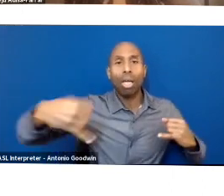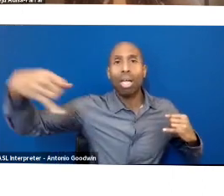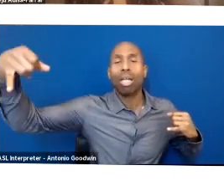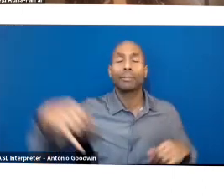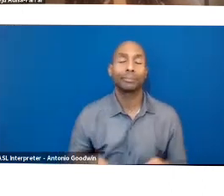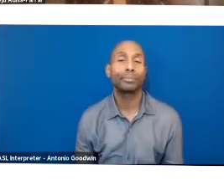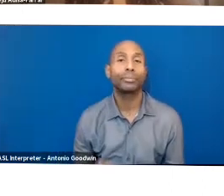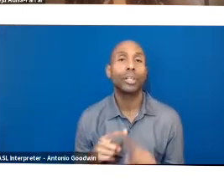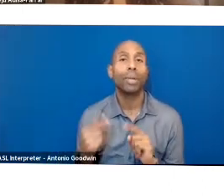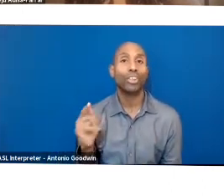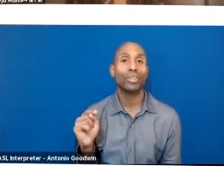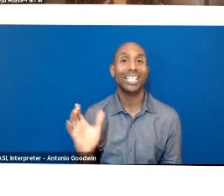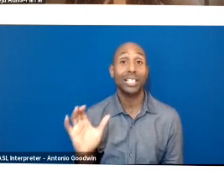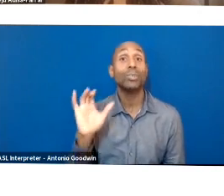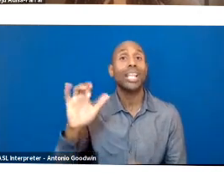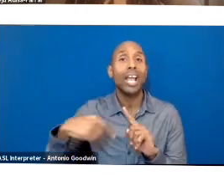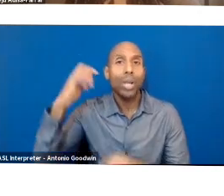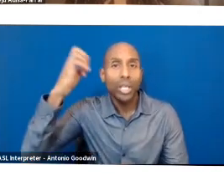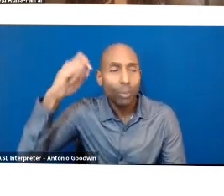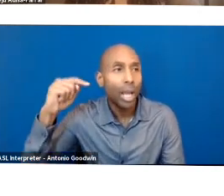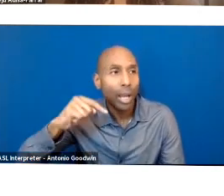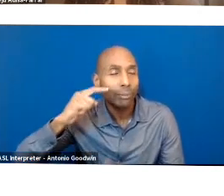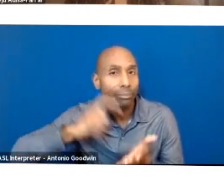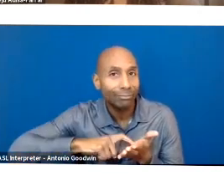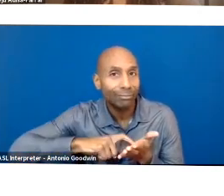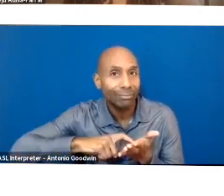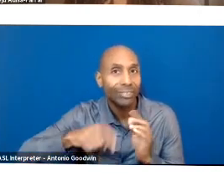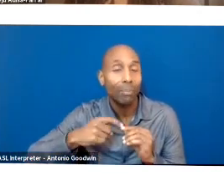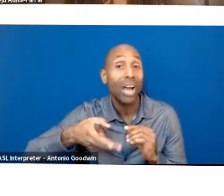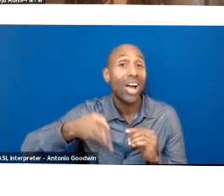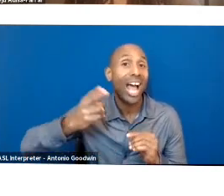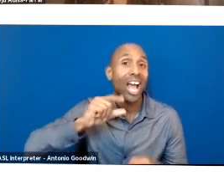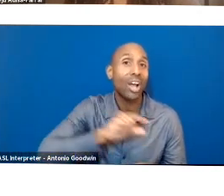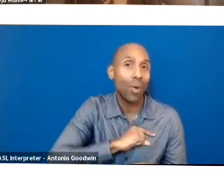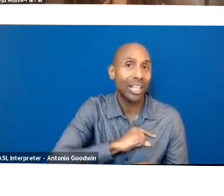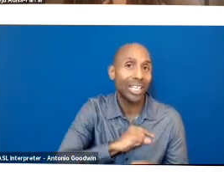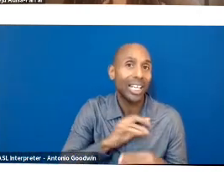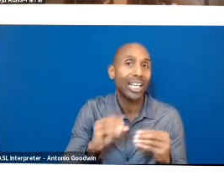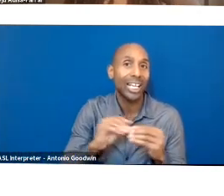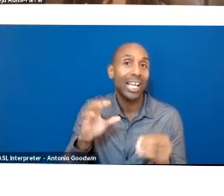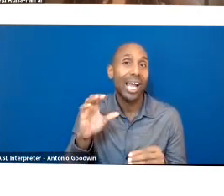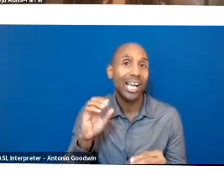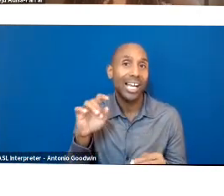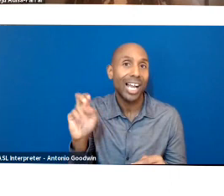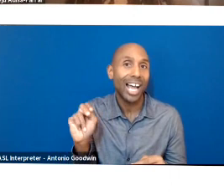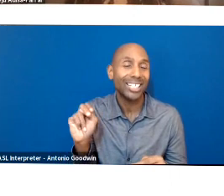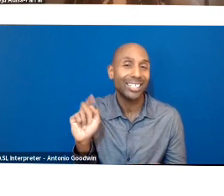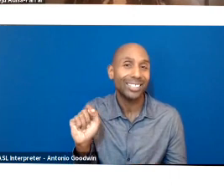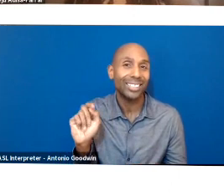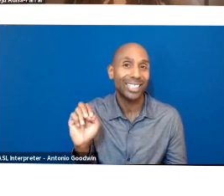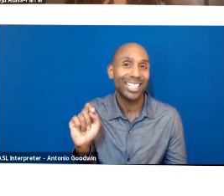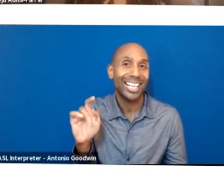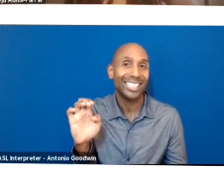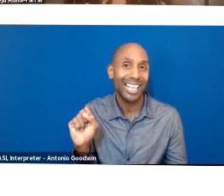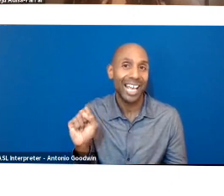got wind of these high quality, specifically cotton textiles that India was making, right? So what we know is that